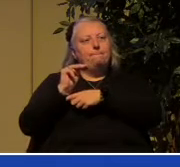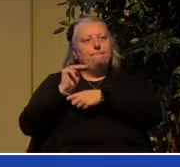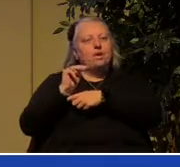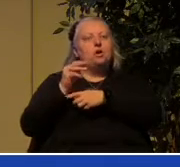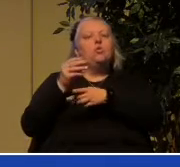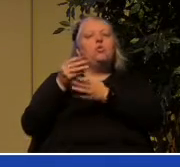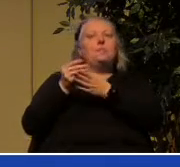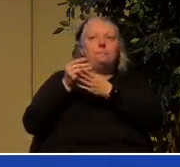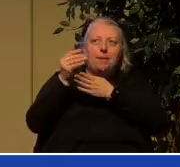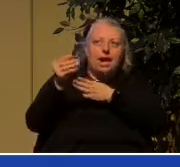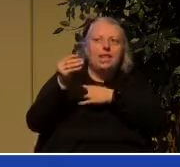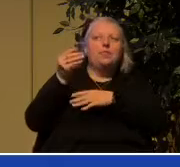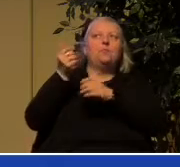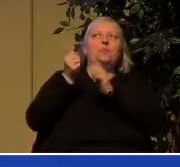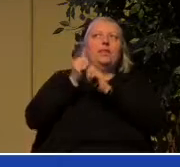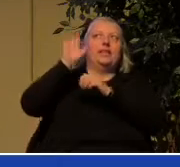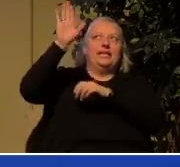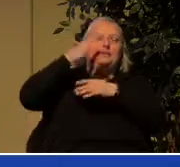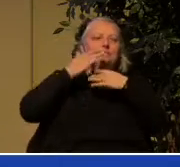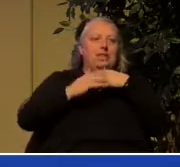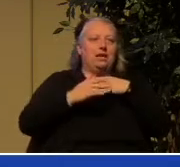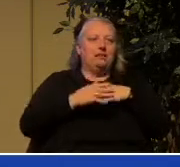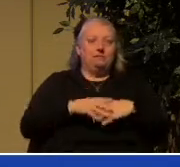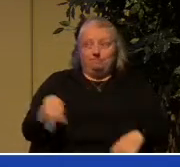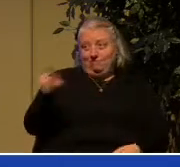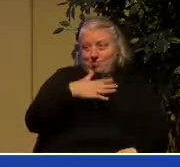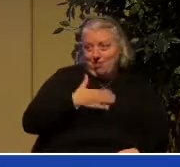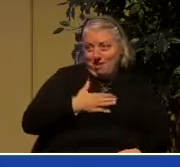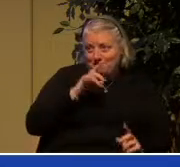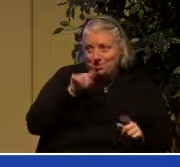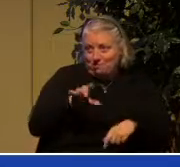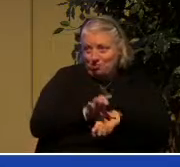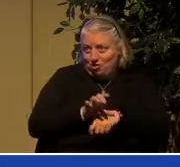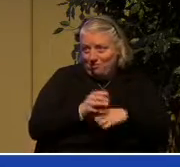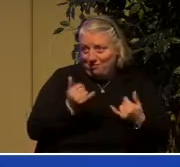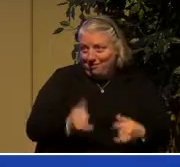own blood aren't you glad you came to church this morning